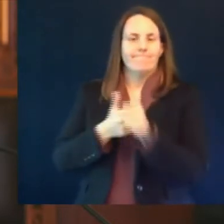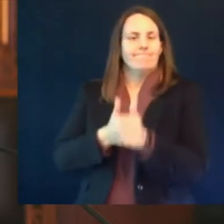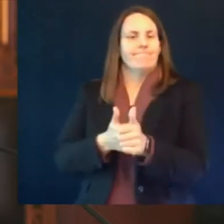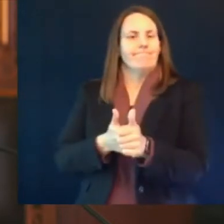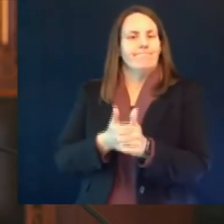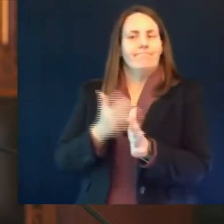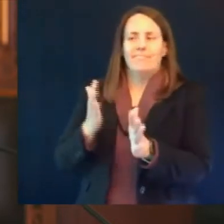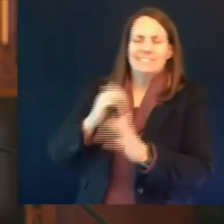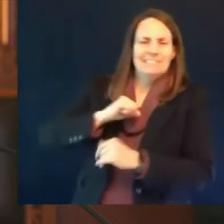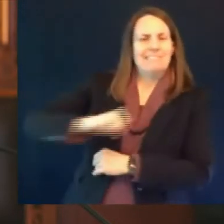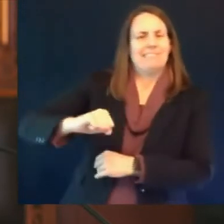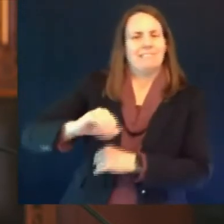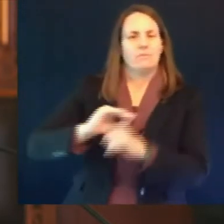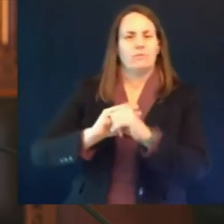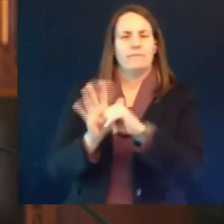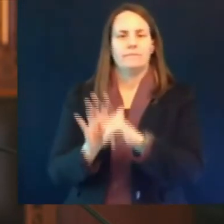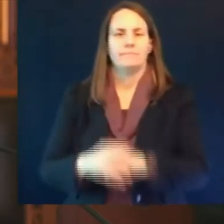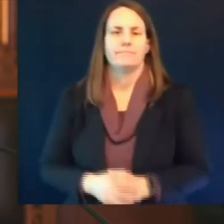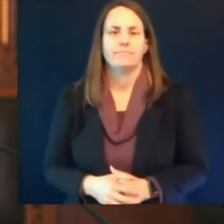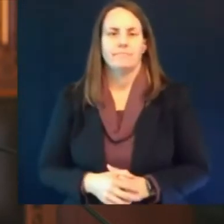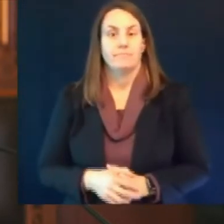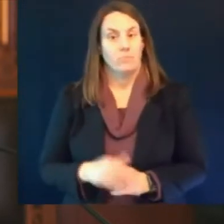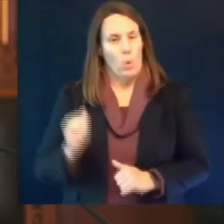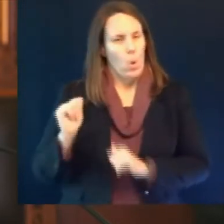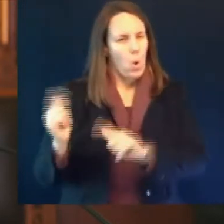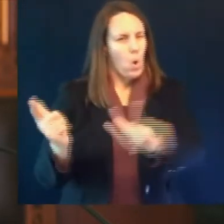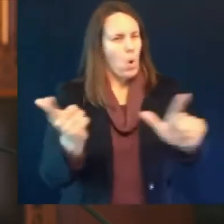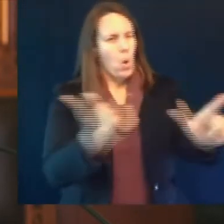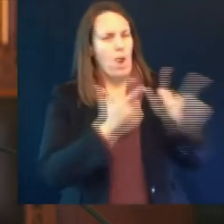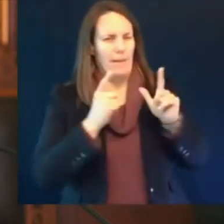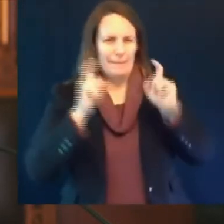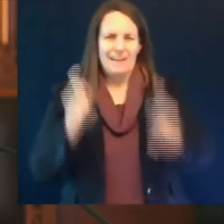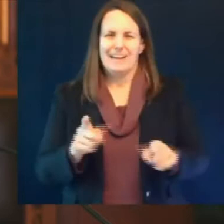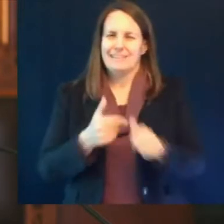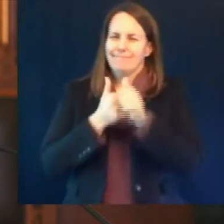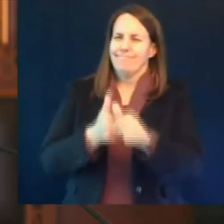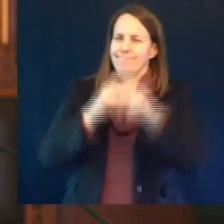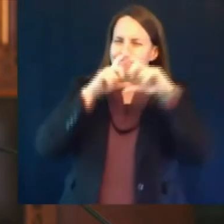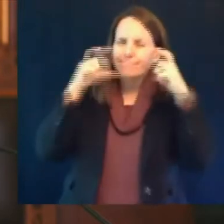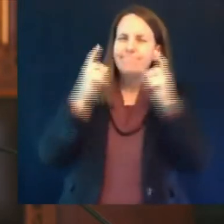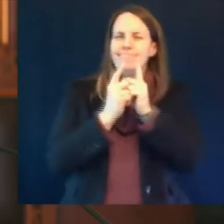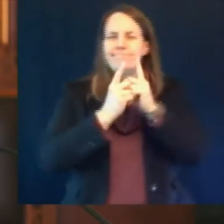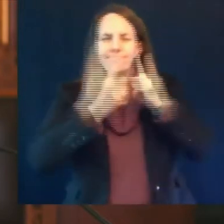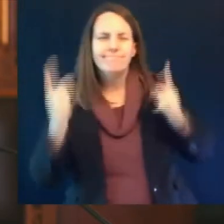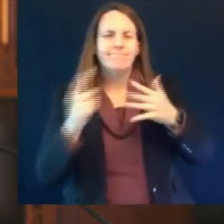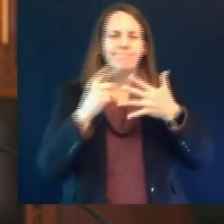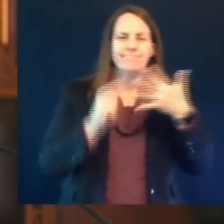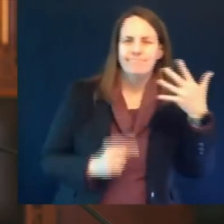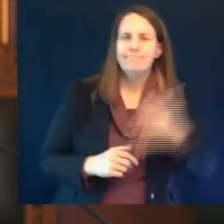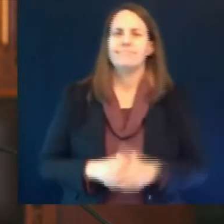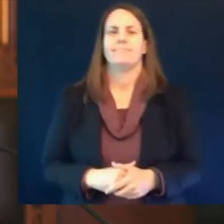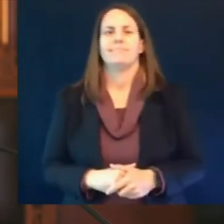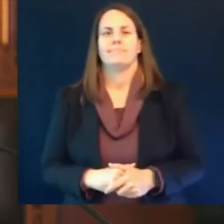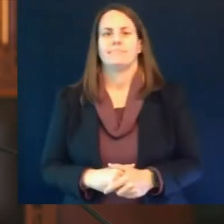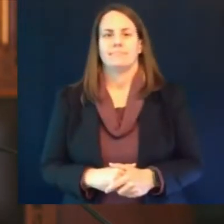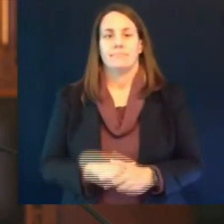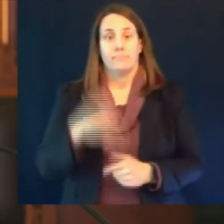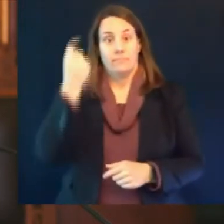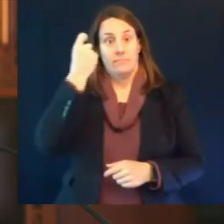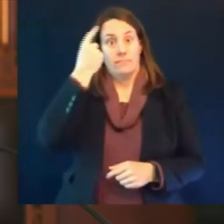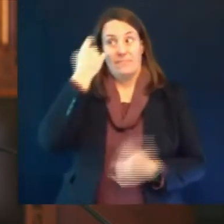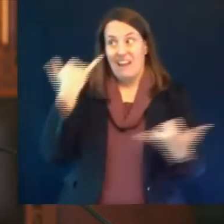with variant cases on the rise in wisconsin that role is more important than ever so please get